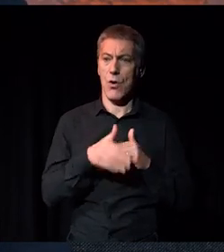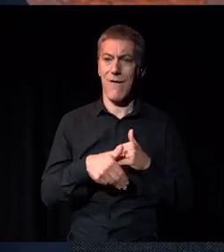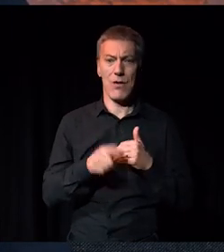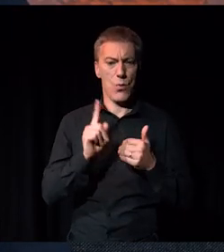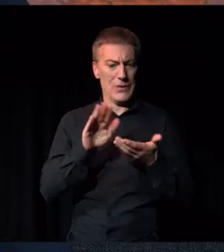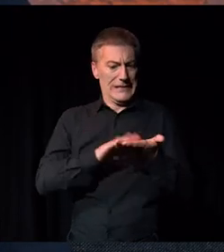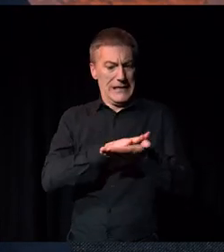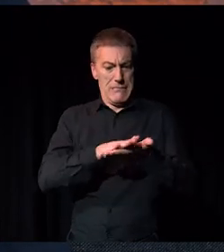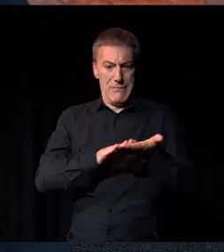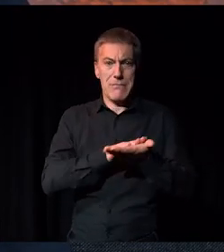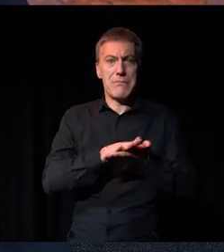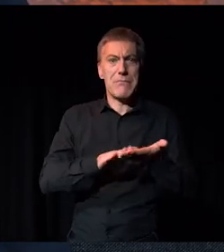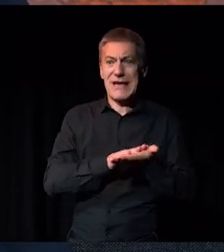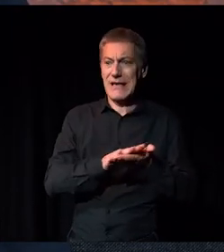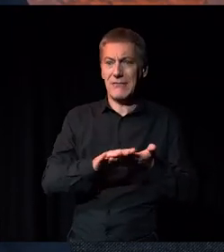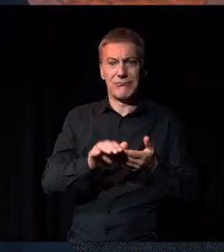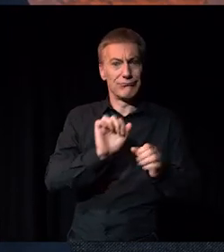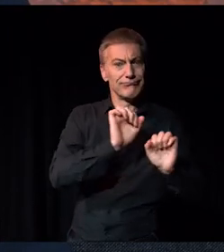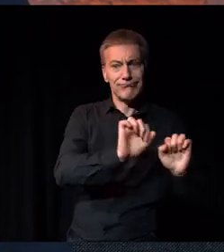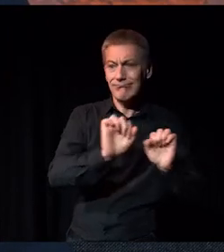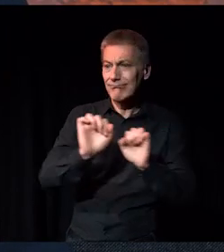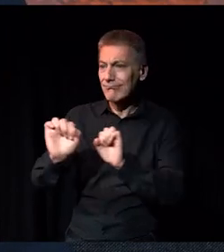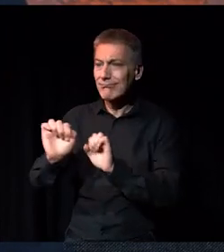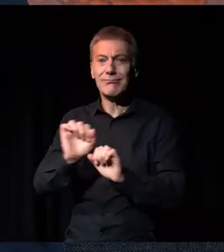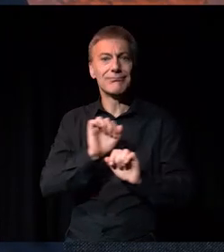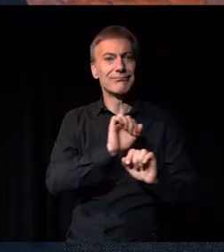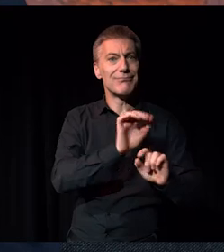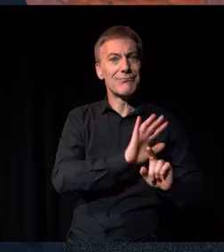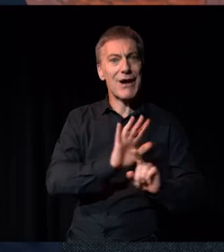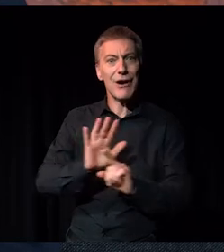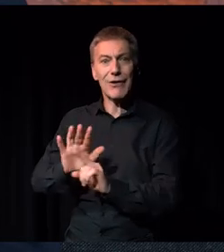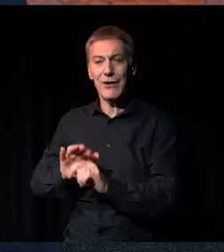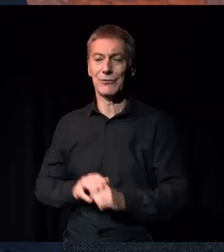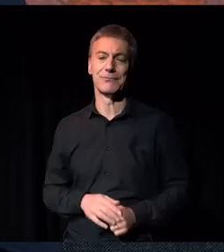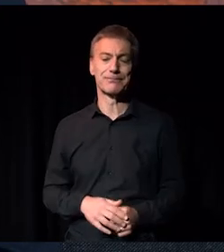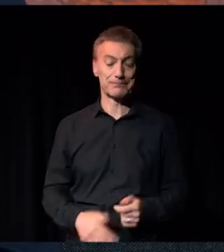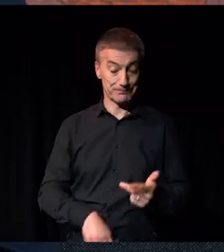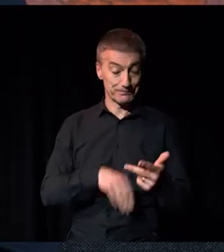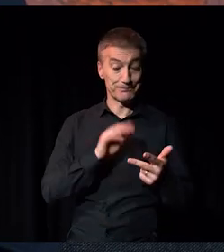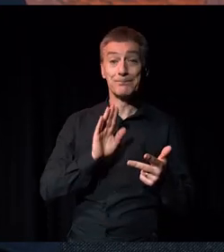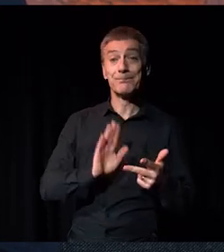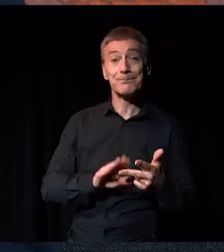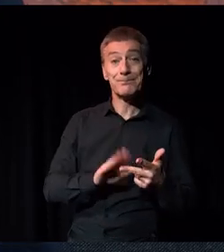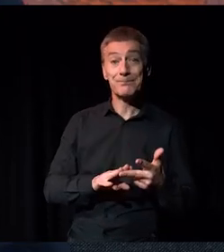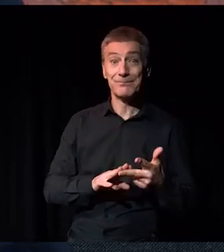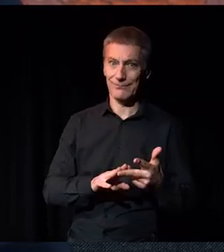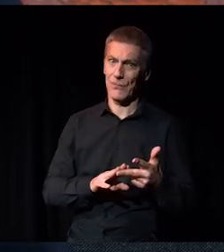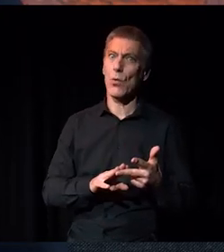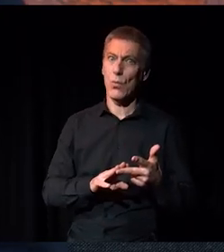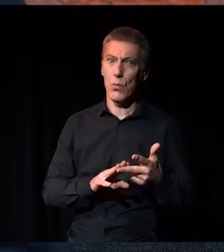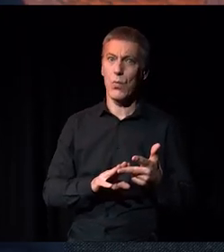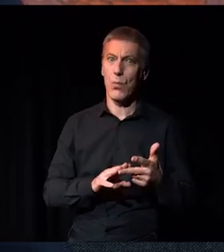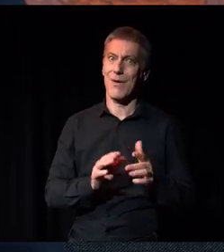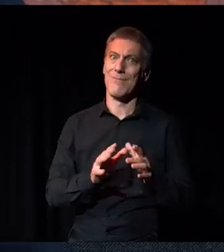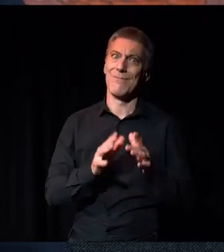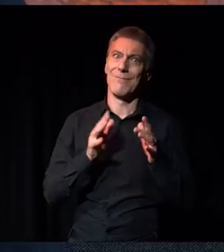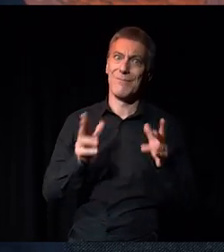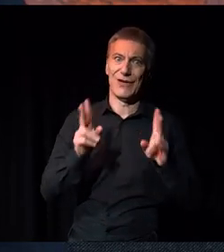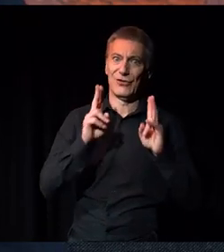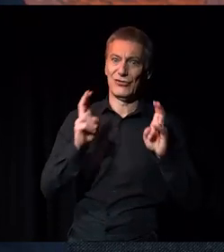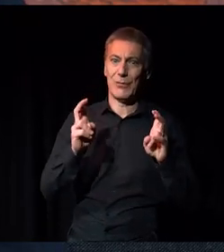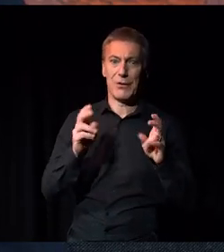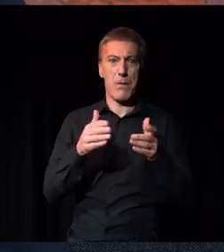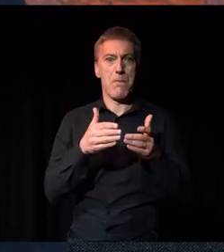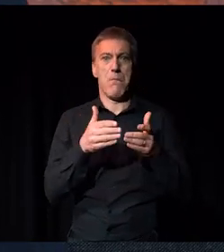mean and what they mean to people from different backgrounds. The third one is, it's a really big topic, create more